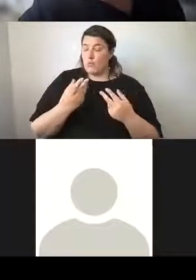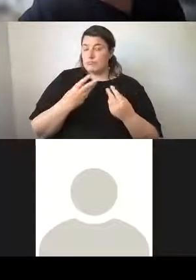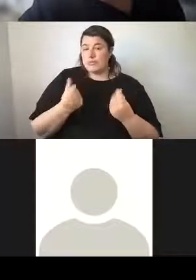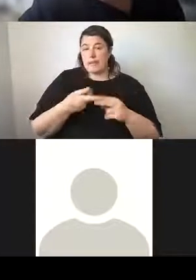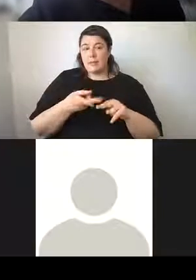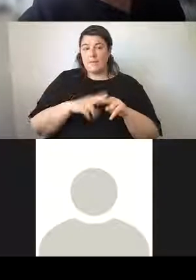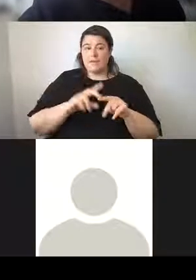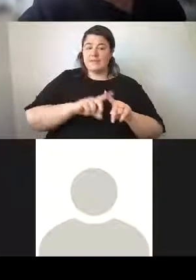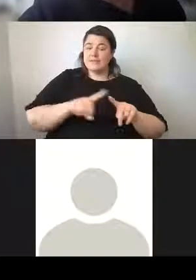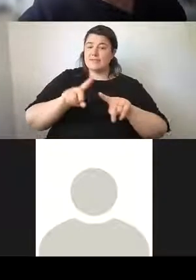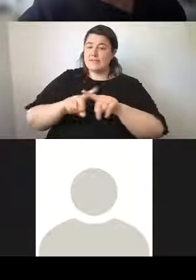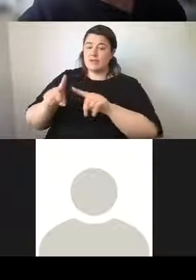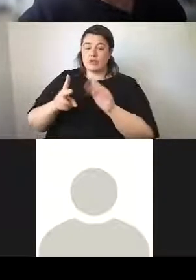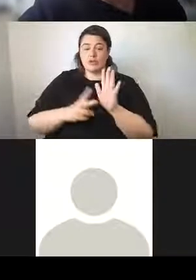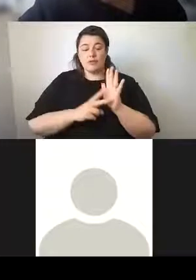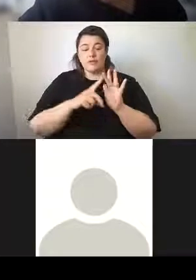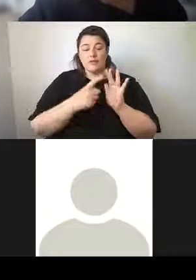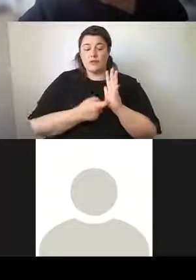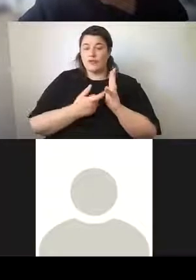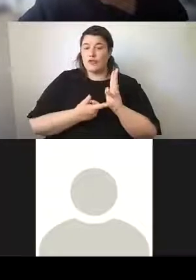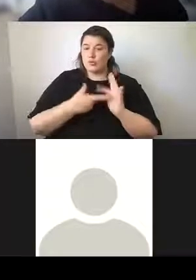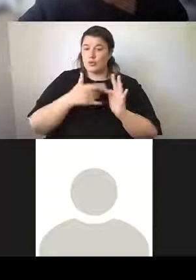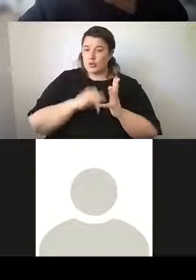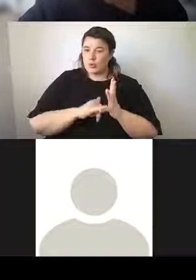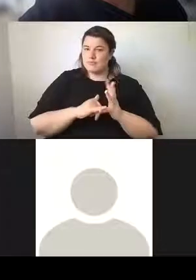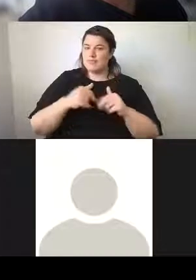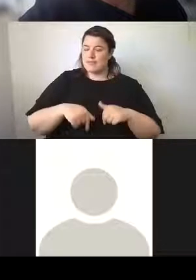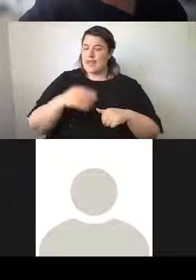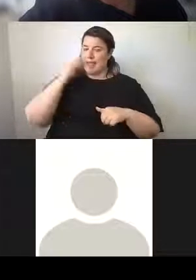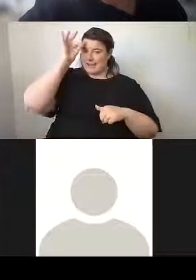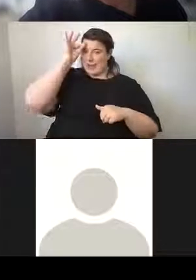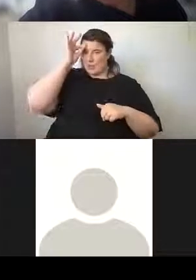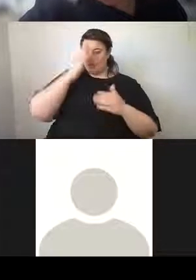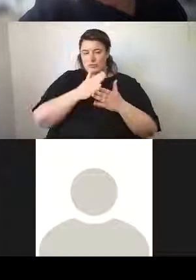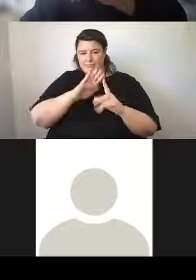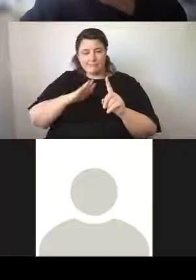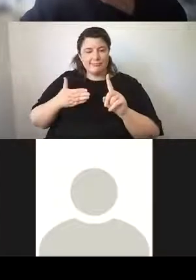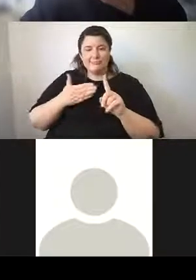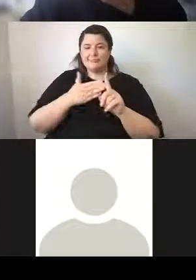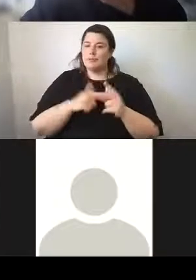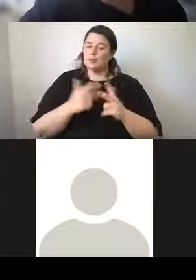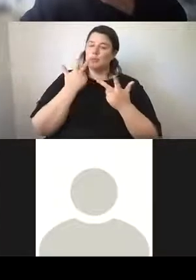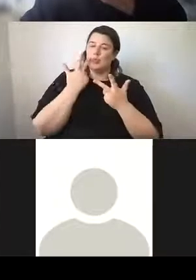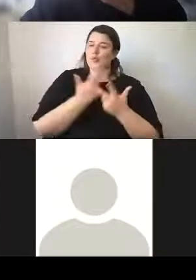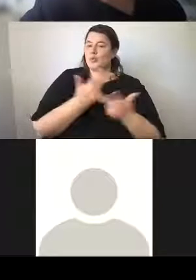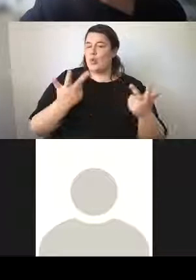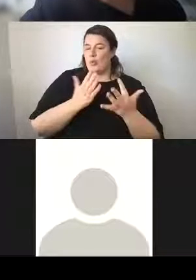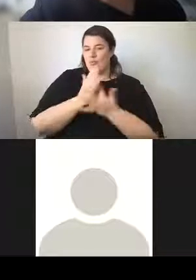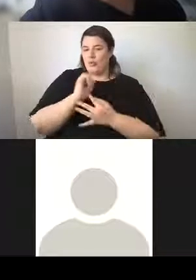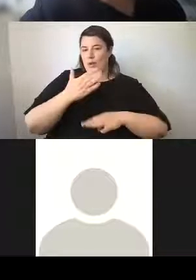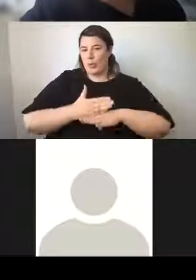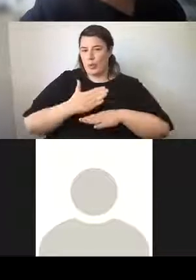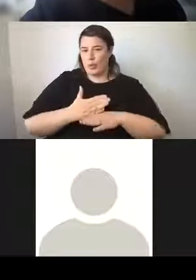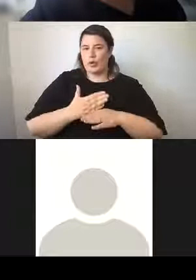virtues that I think Council aspired to demonstrate through their work for